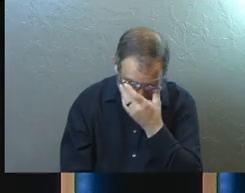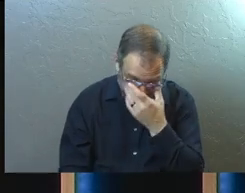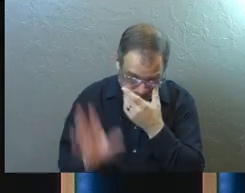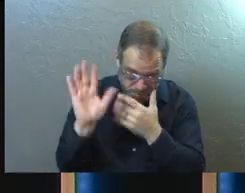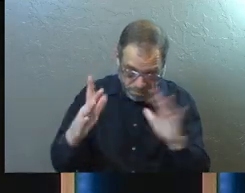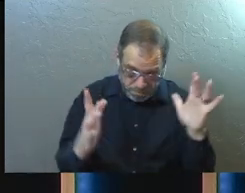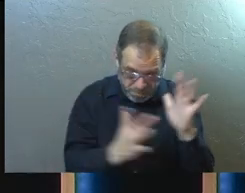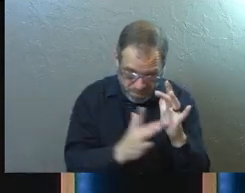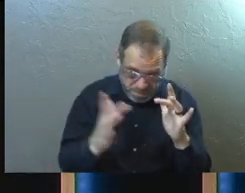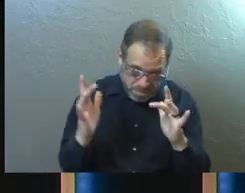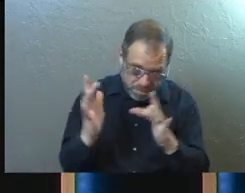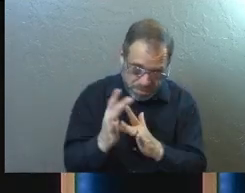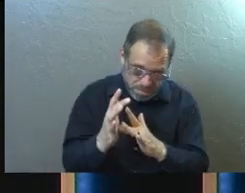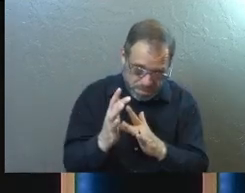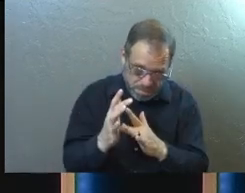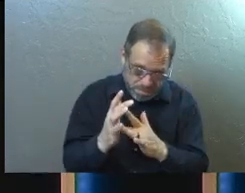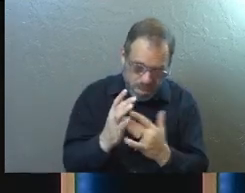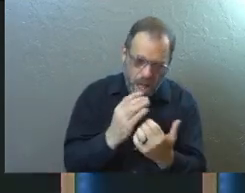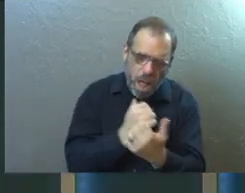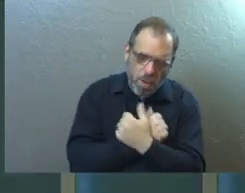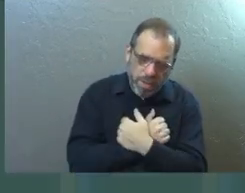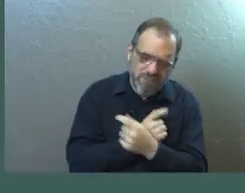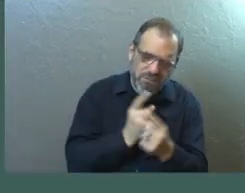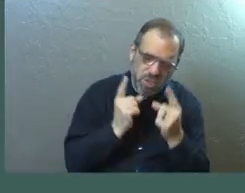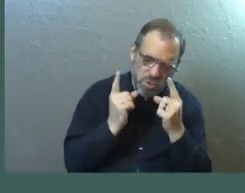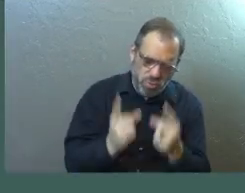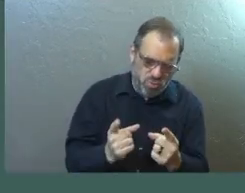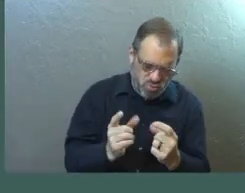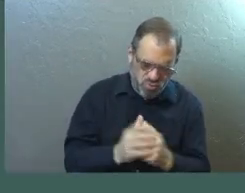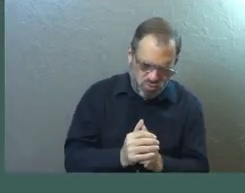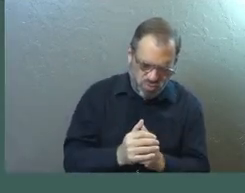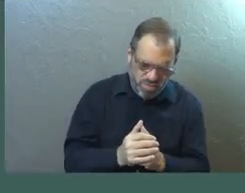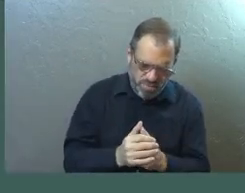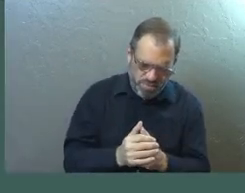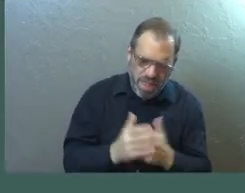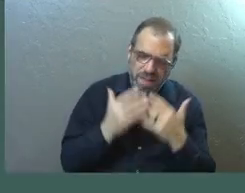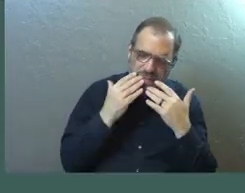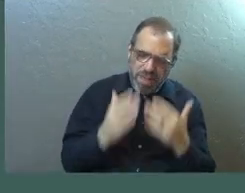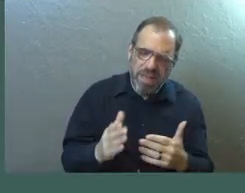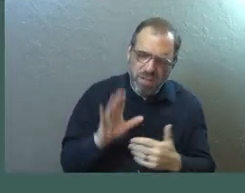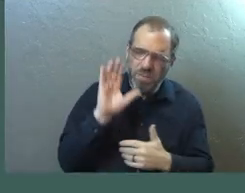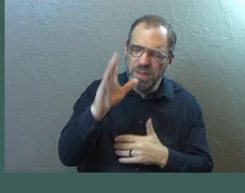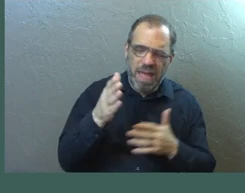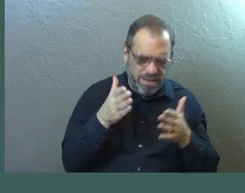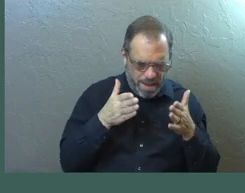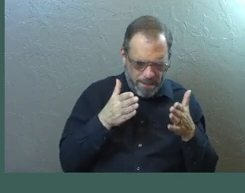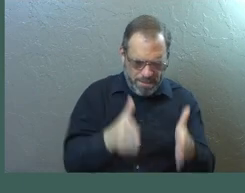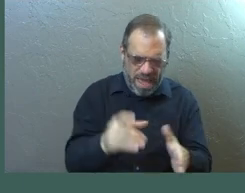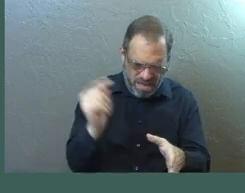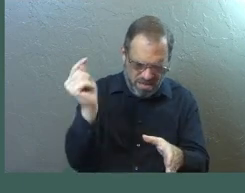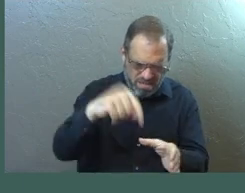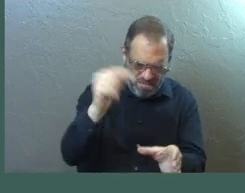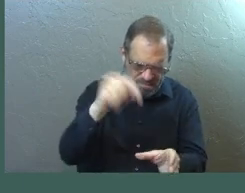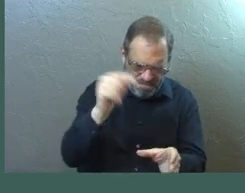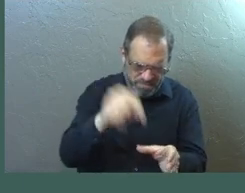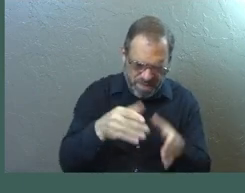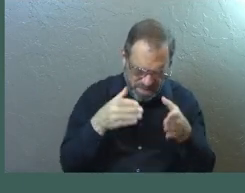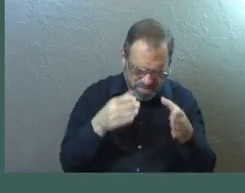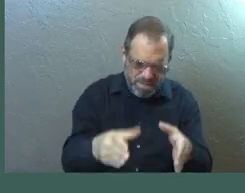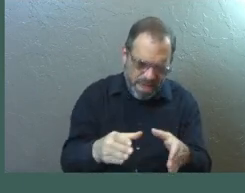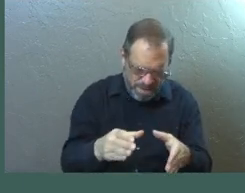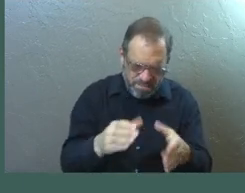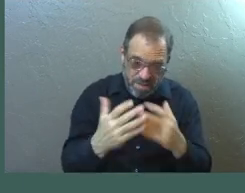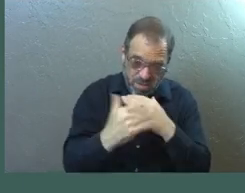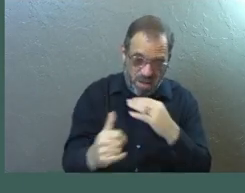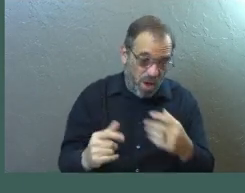Jesus, we love you. And God, we're so grateful for, God, the path that you've called us to. God, I thank you that you